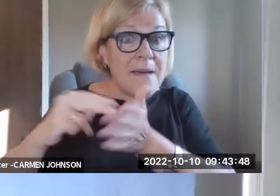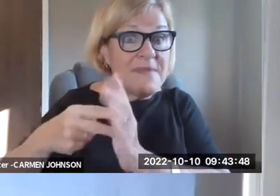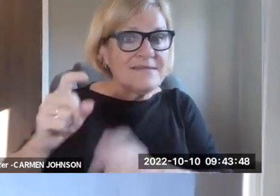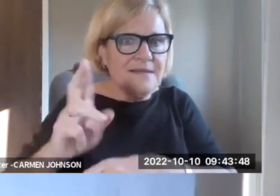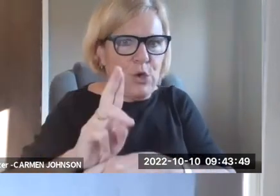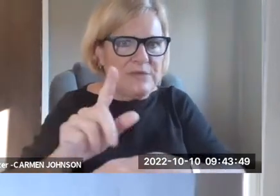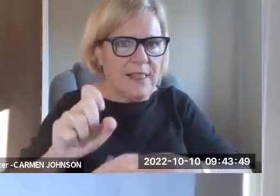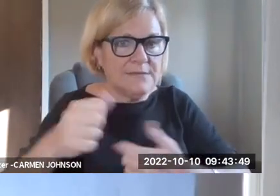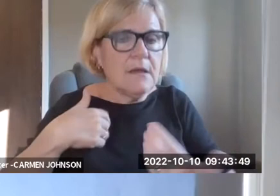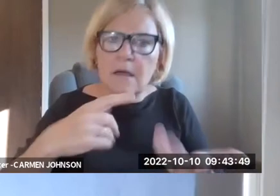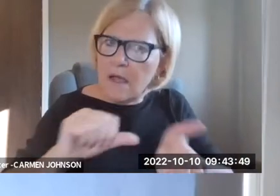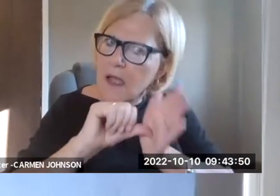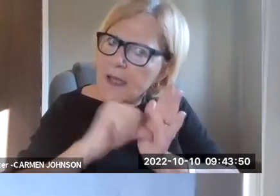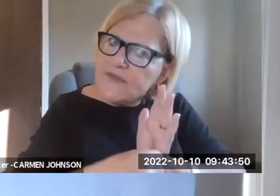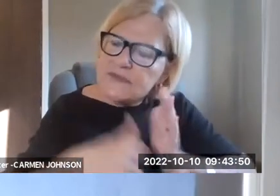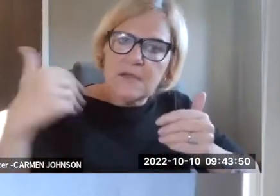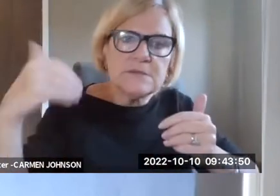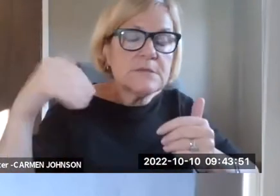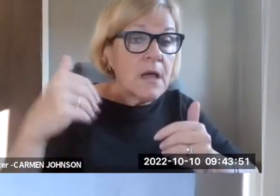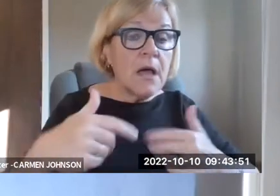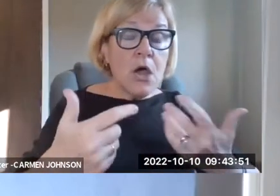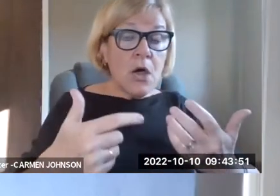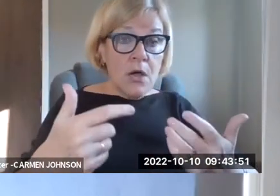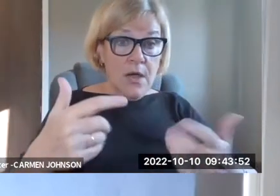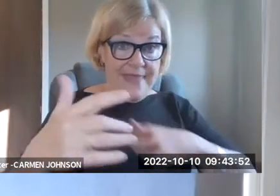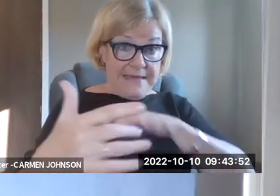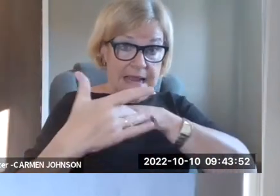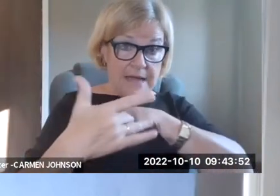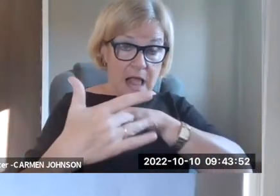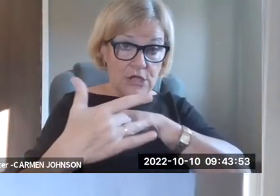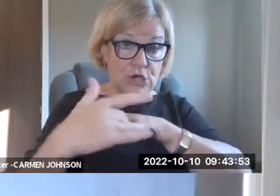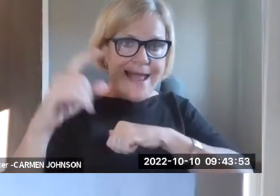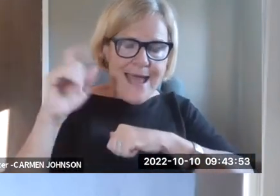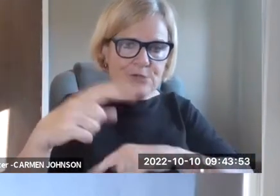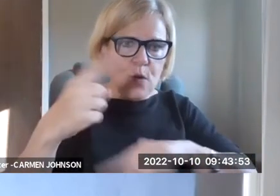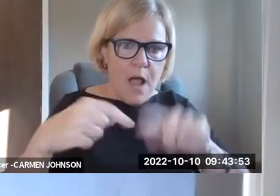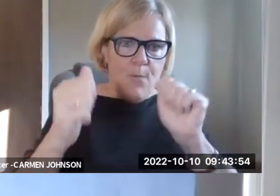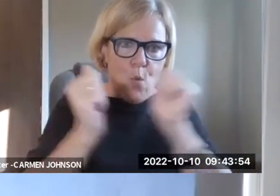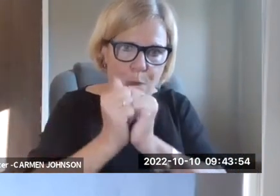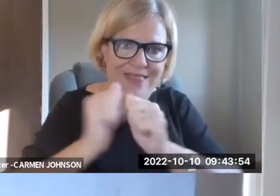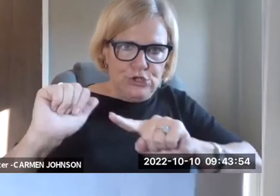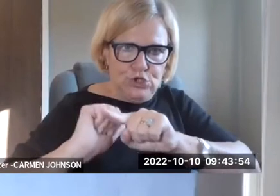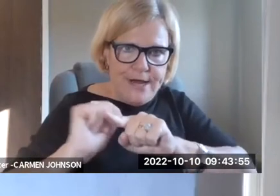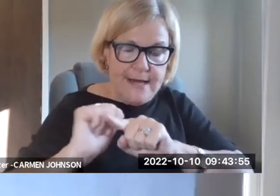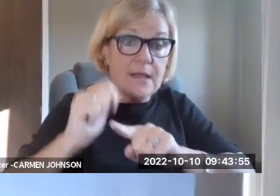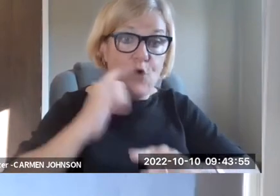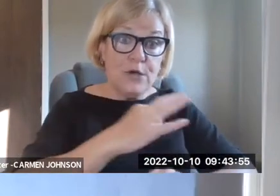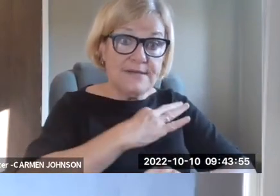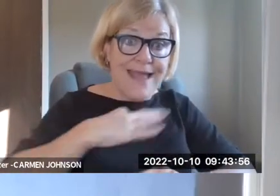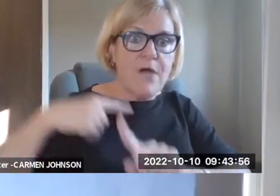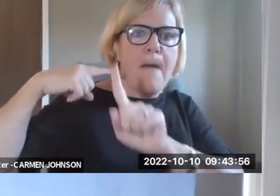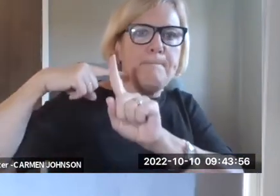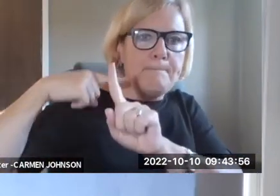provided braille machines, but had not provided training for the inmates. So the effect is that the machines are useless. And I can't stress that enough, that,